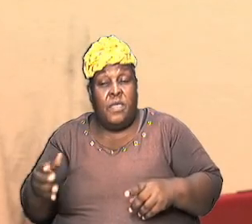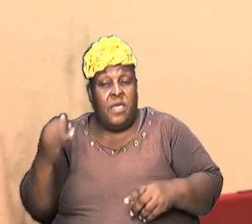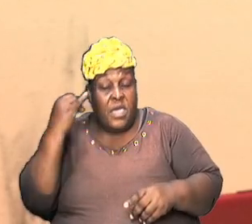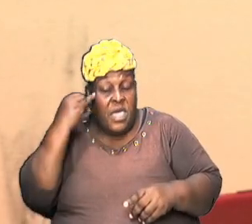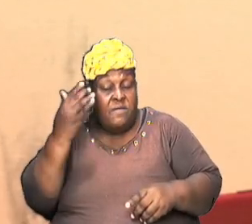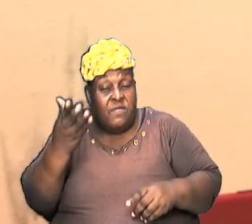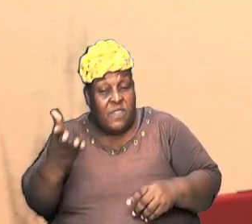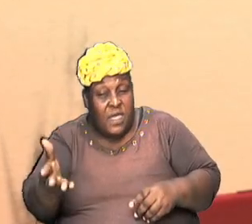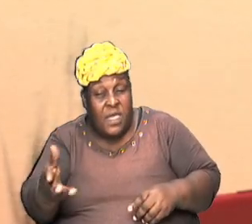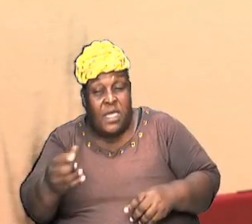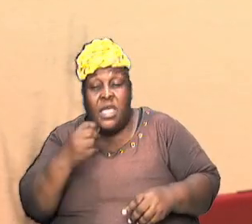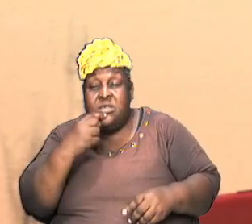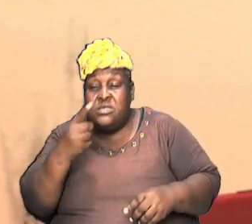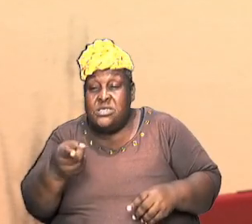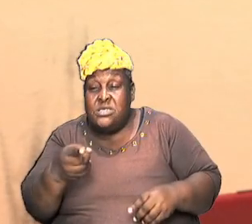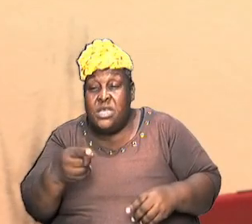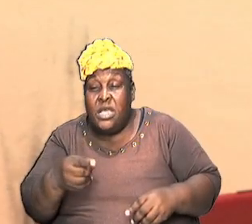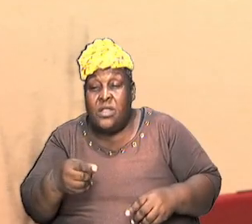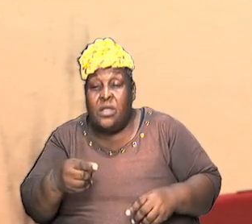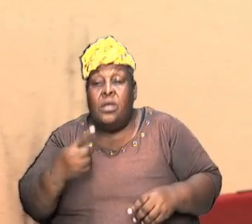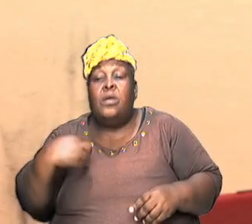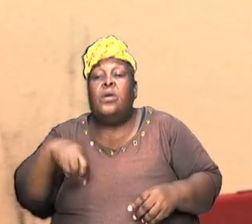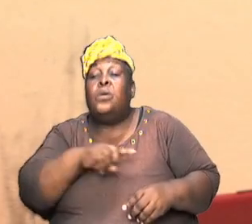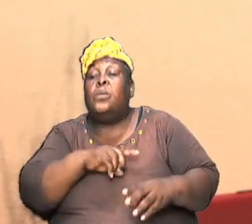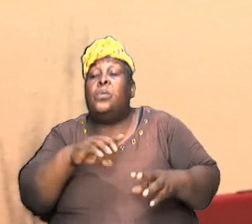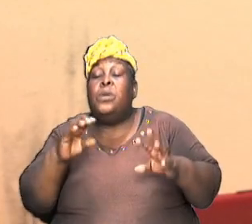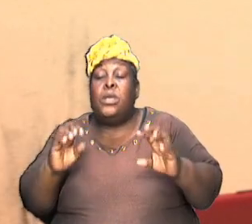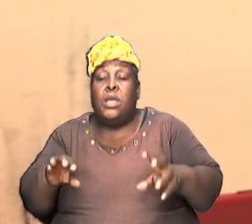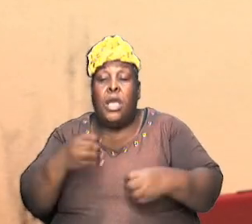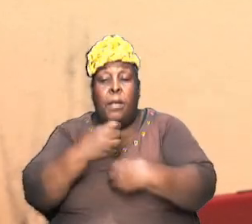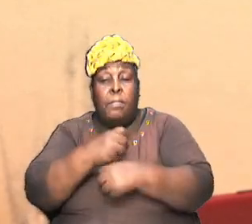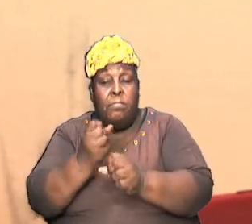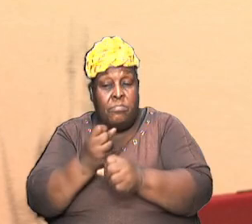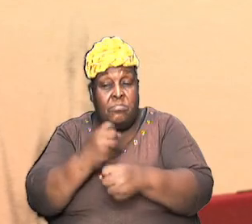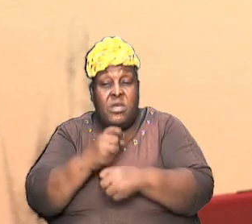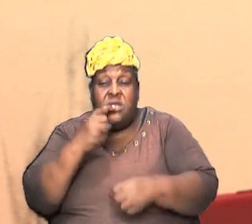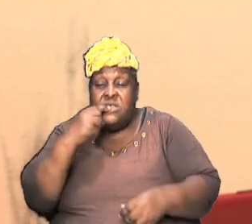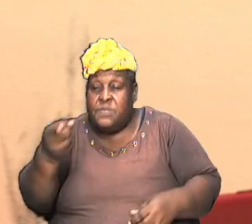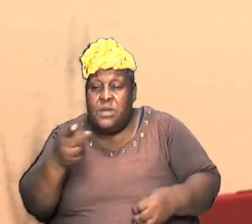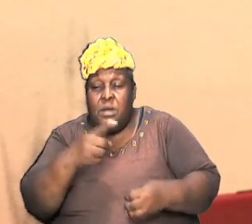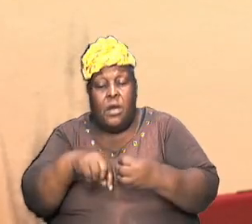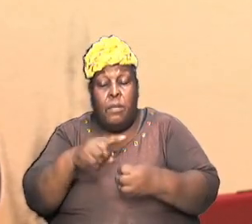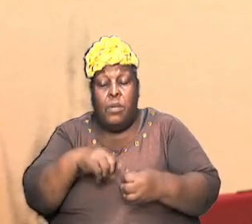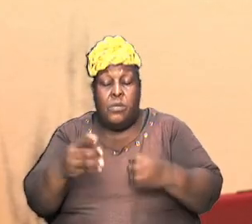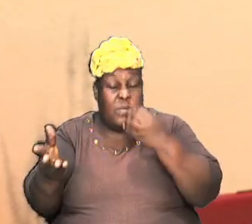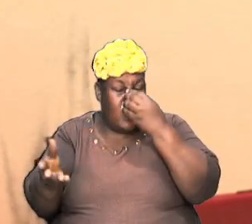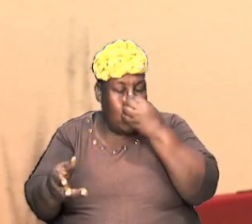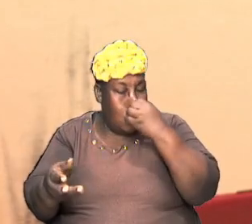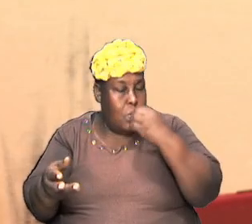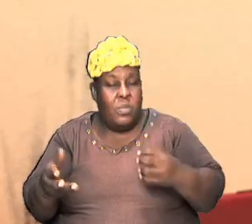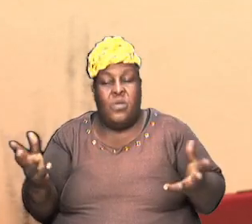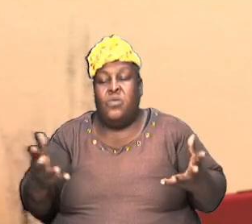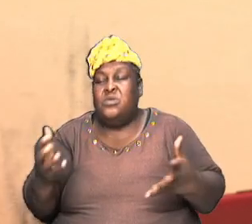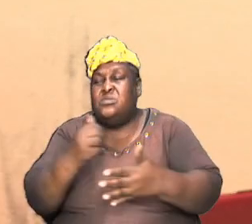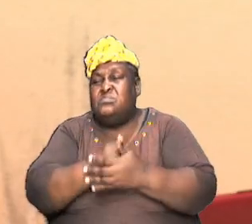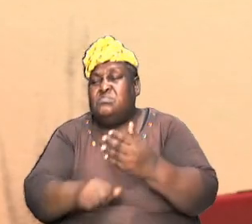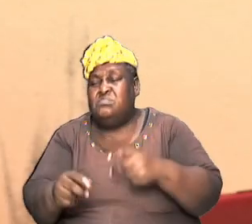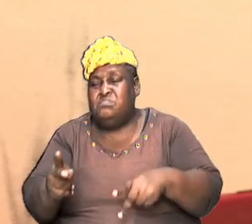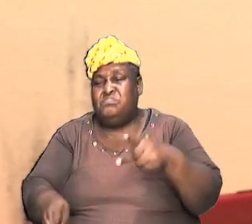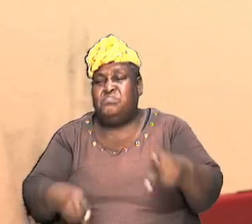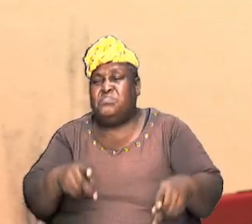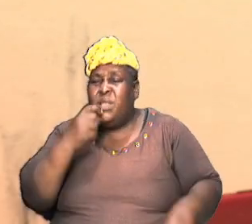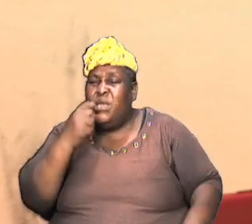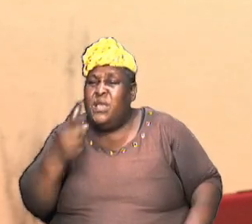make reference to it then we can equally make reference to it and to that extent what some of these people might say